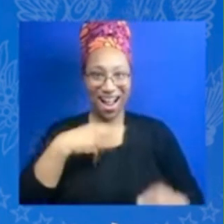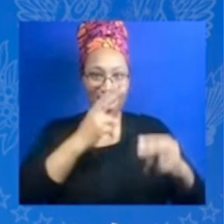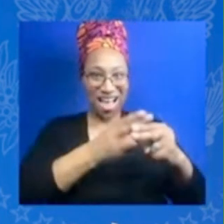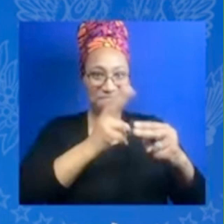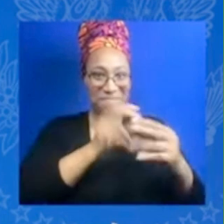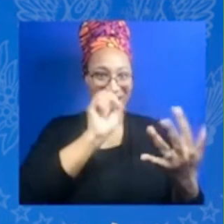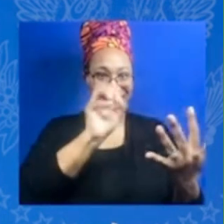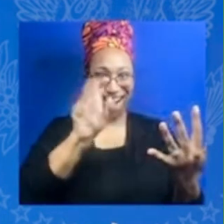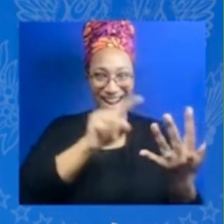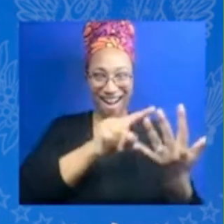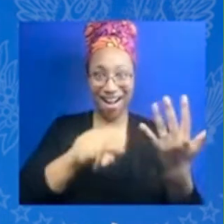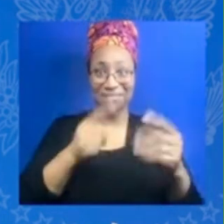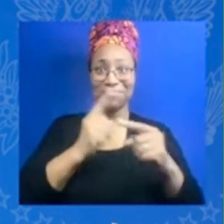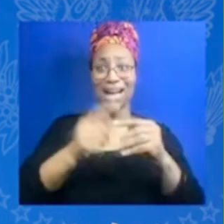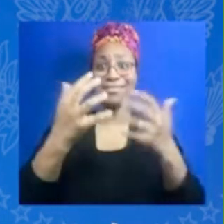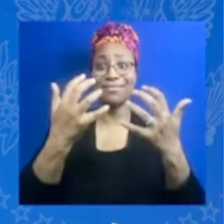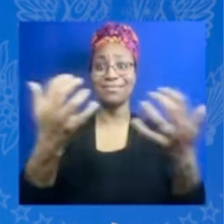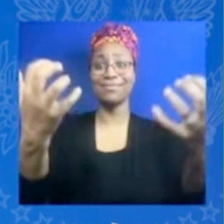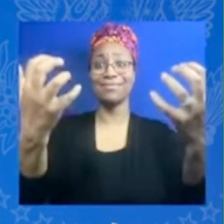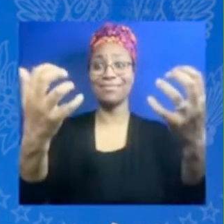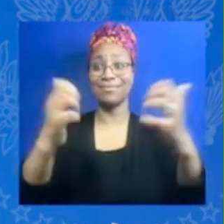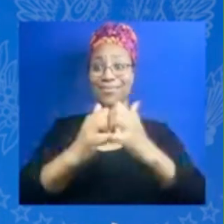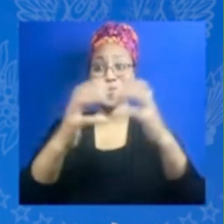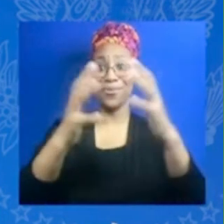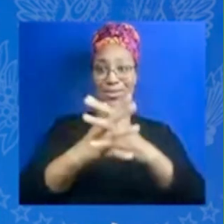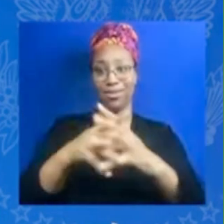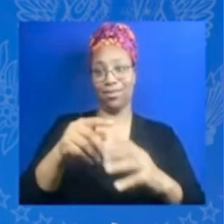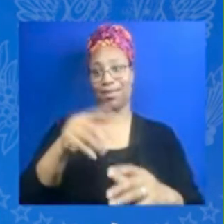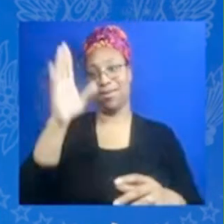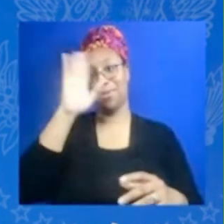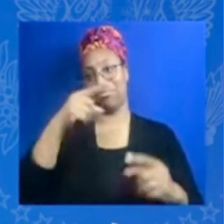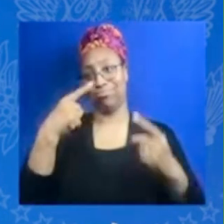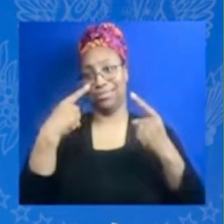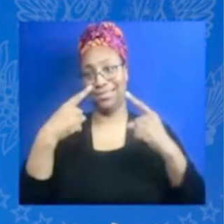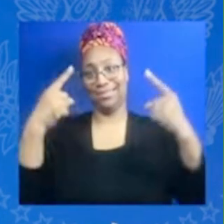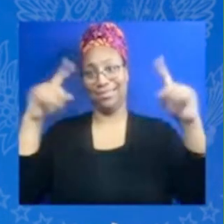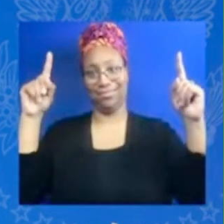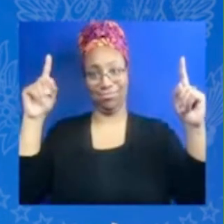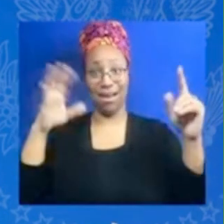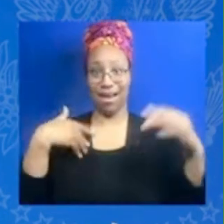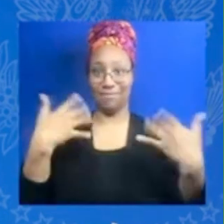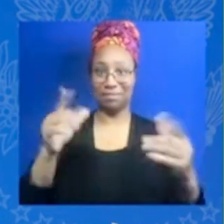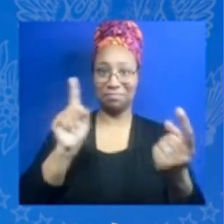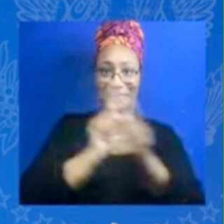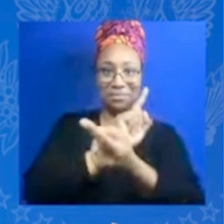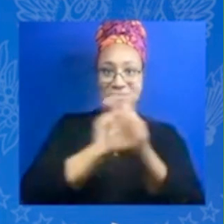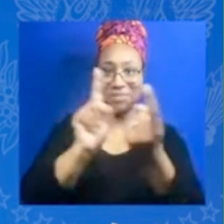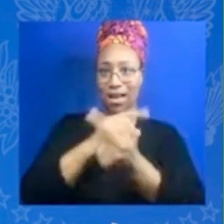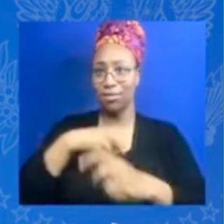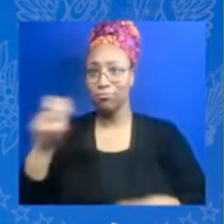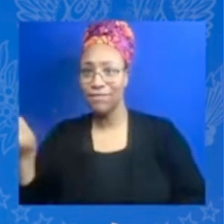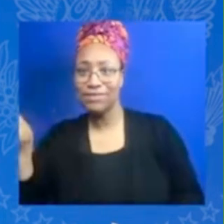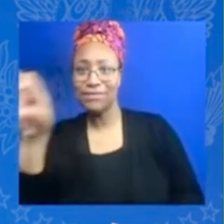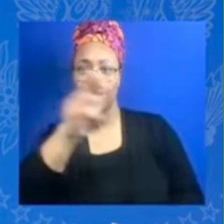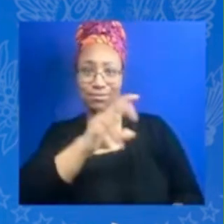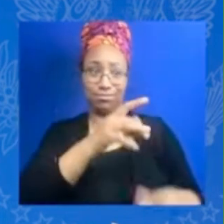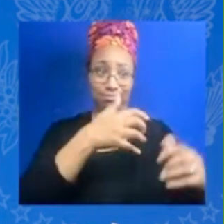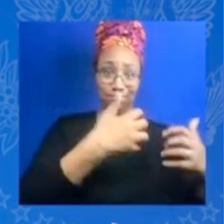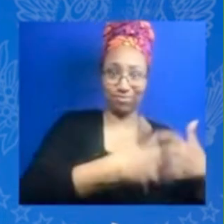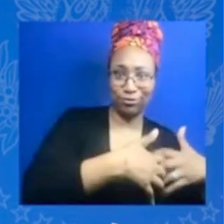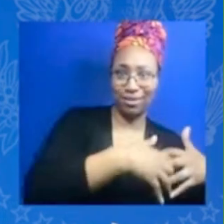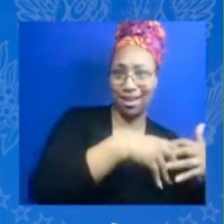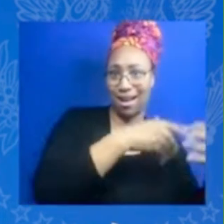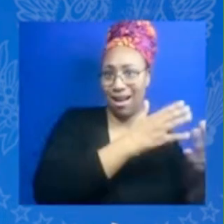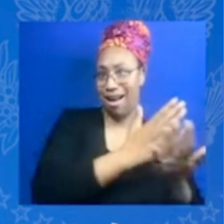from manufacturing to restaurants to you name it our incredible women's business centers and our incredible advocates for capital access